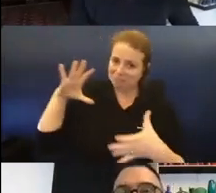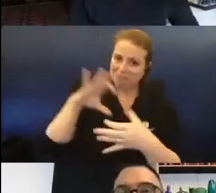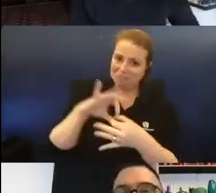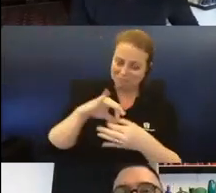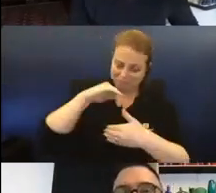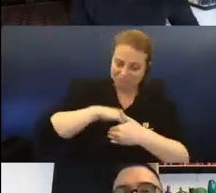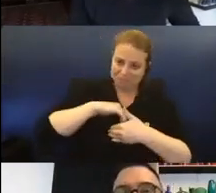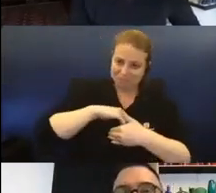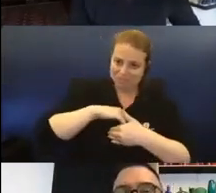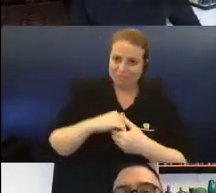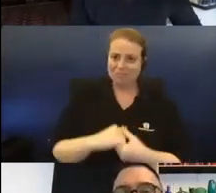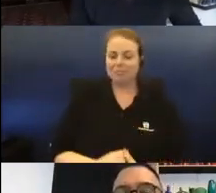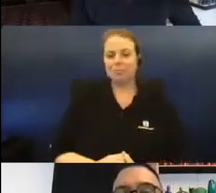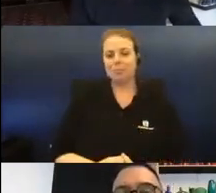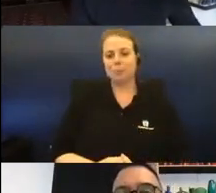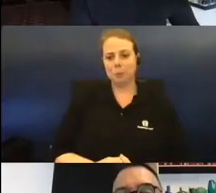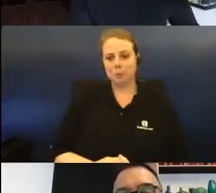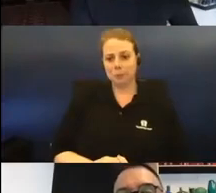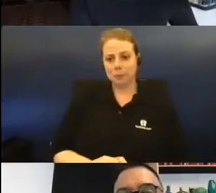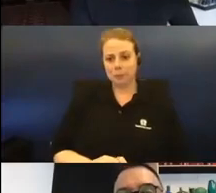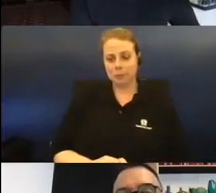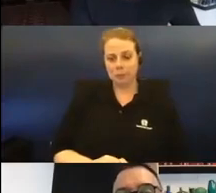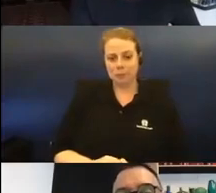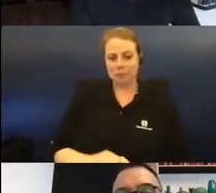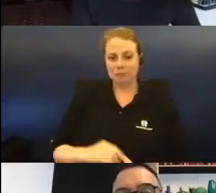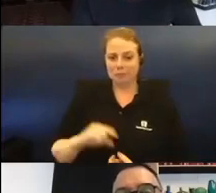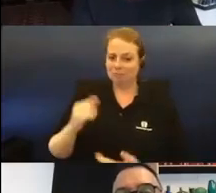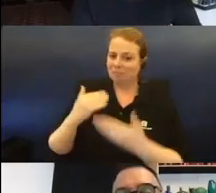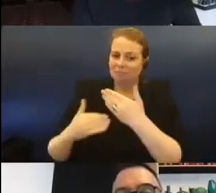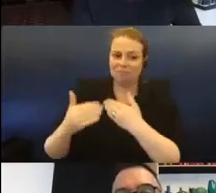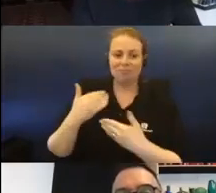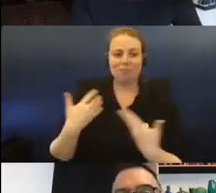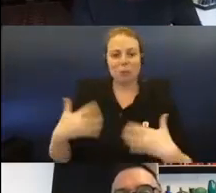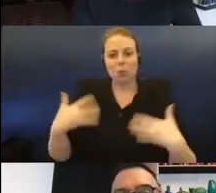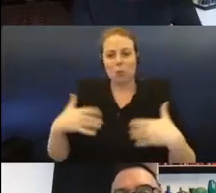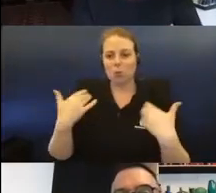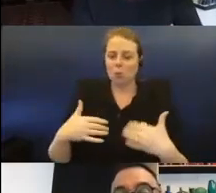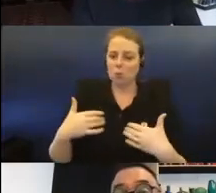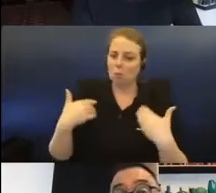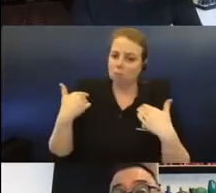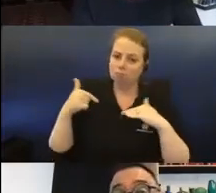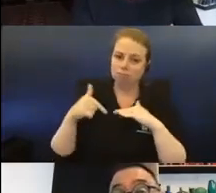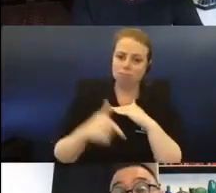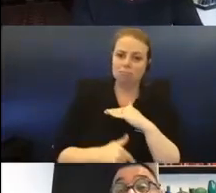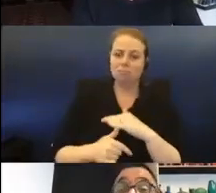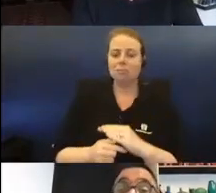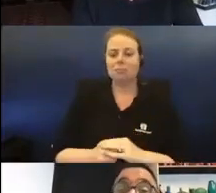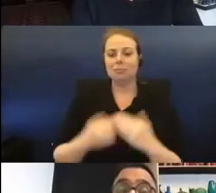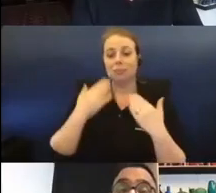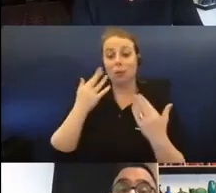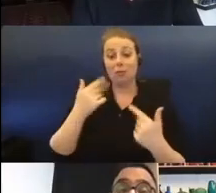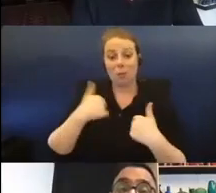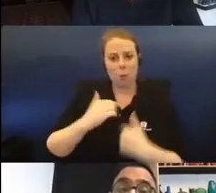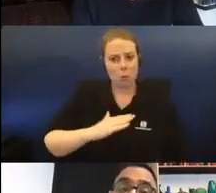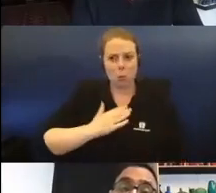you know, that history, it's just so rich. And I don't know, for me, it was really interesting